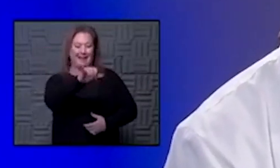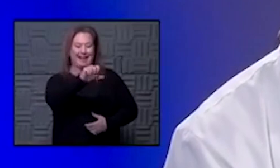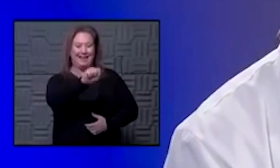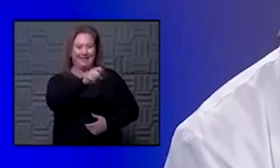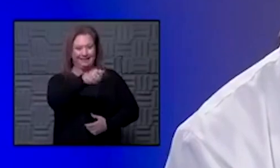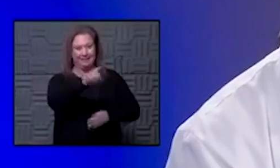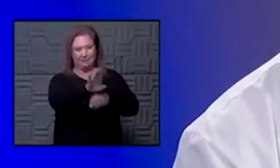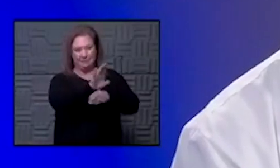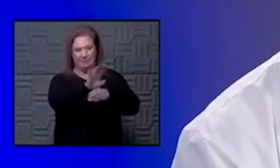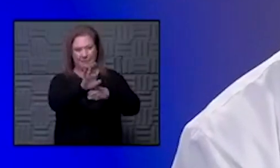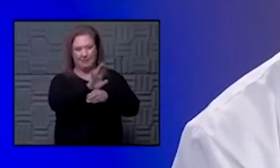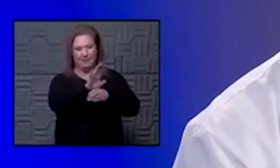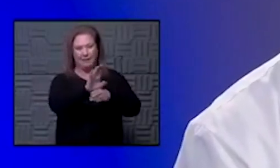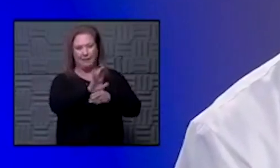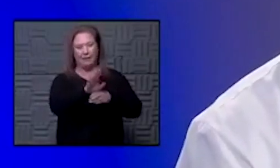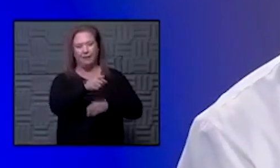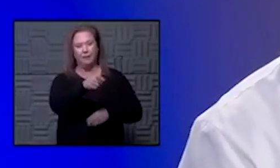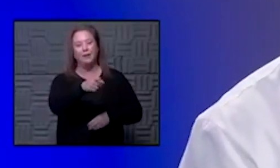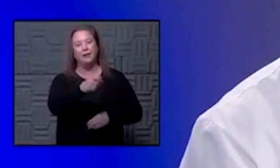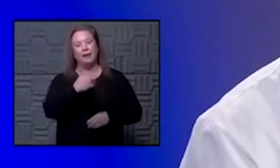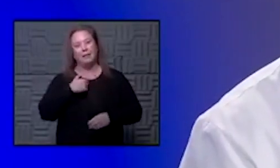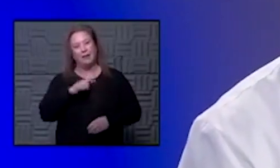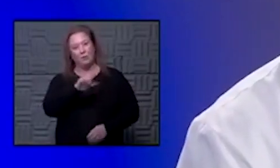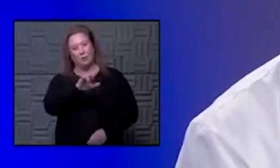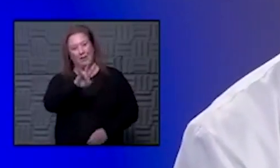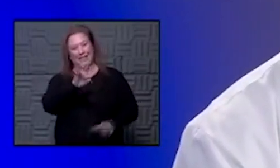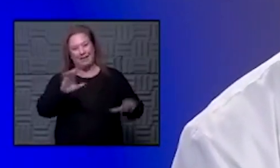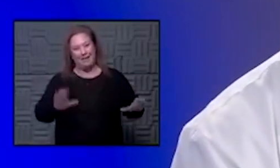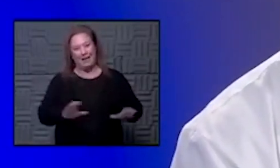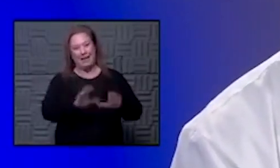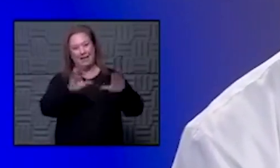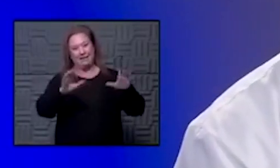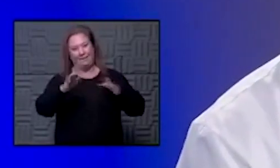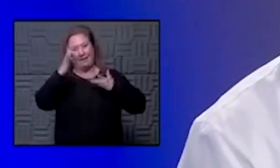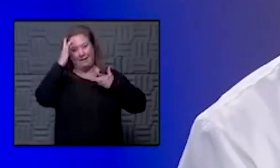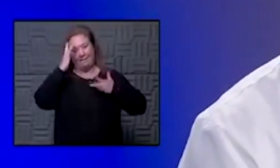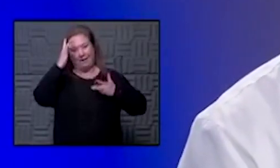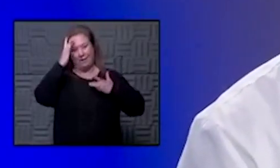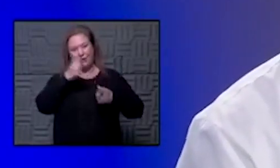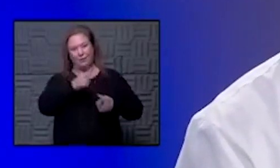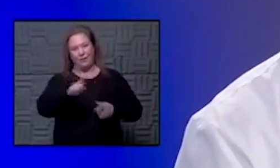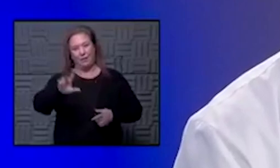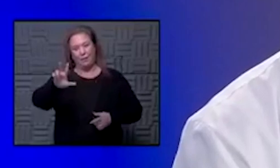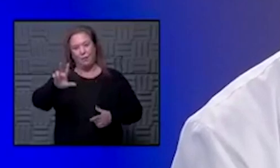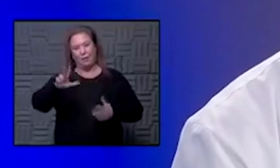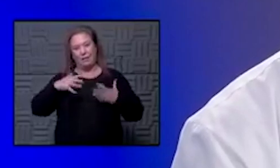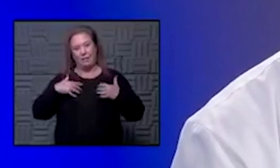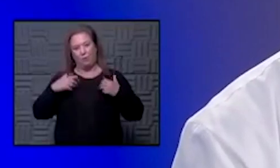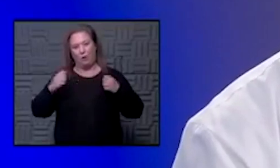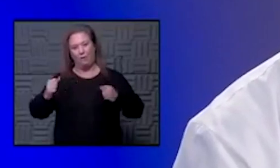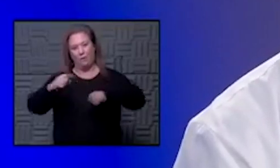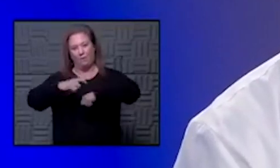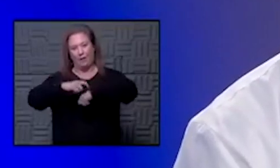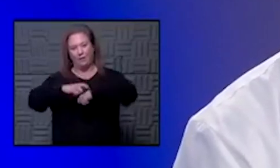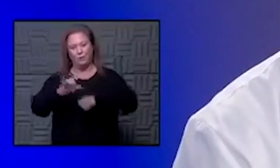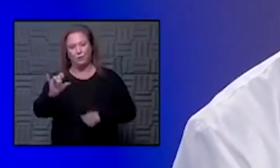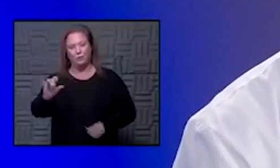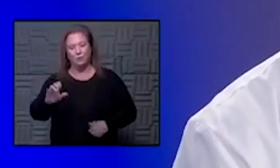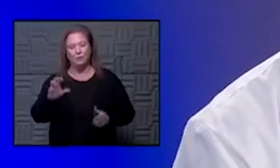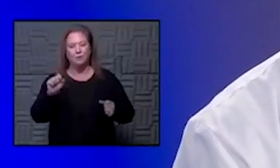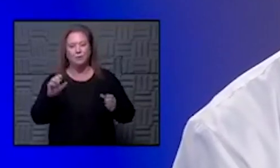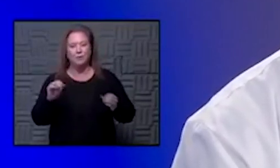pretty busy though also. They have 27 active infections and three in that recovery phase as well. So